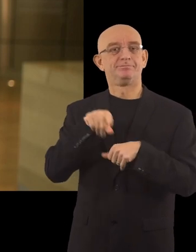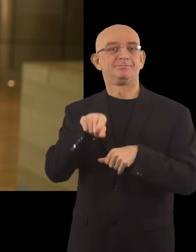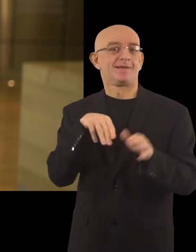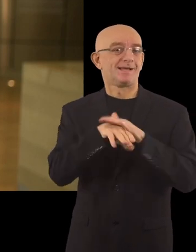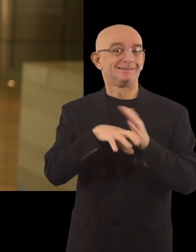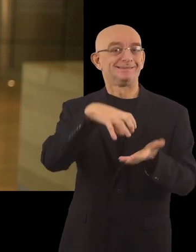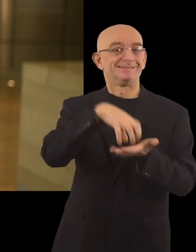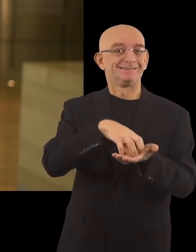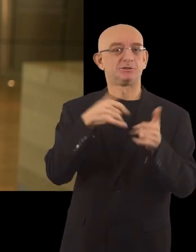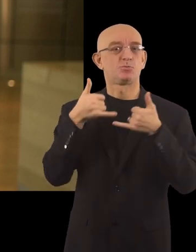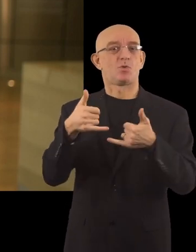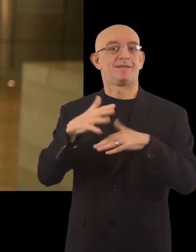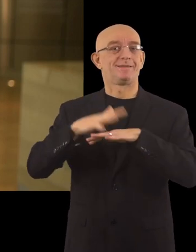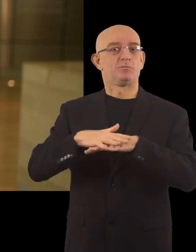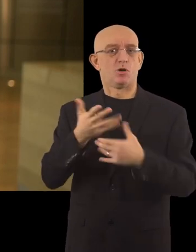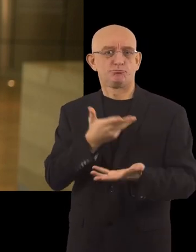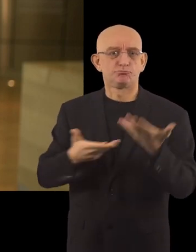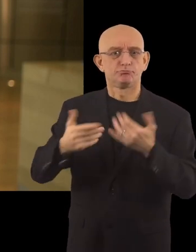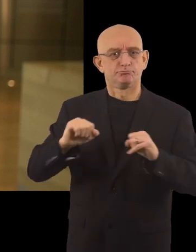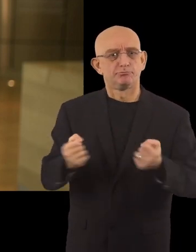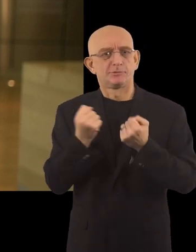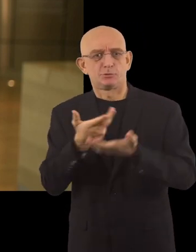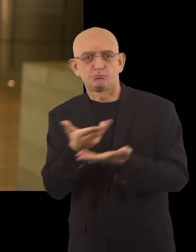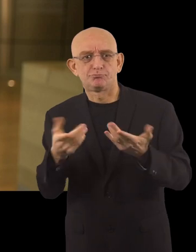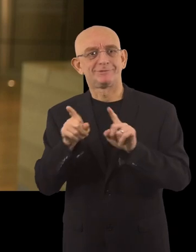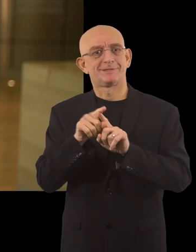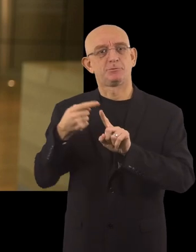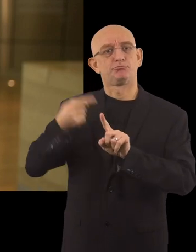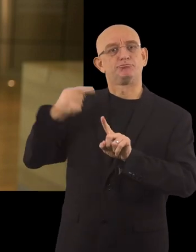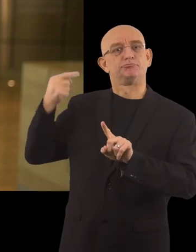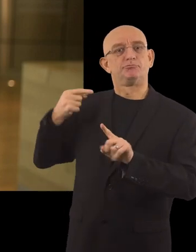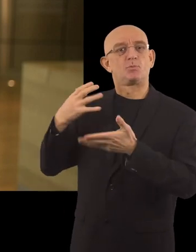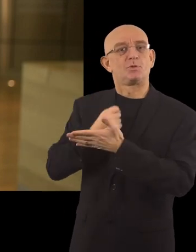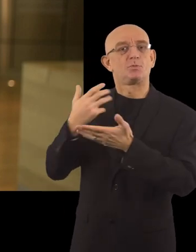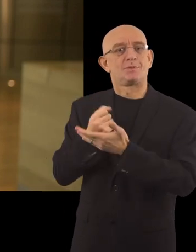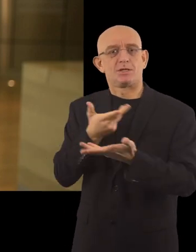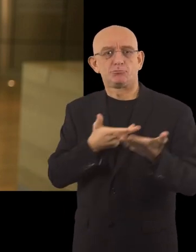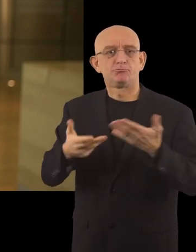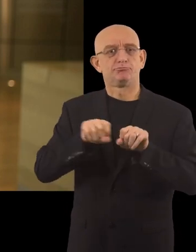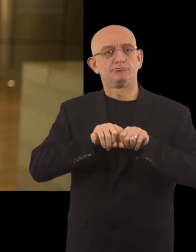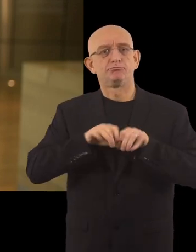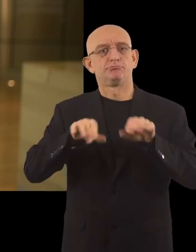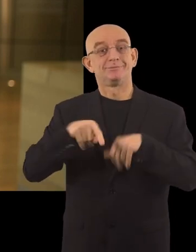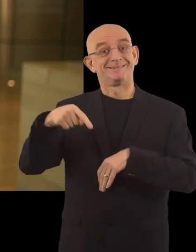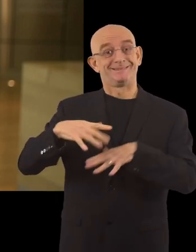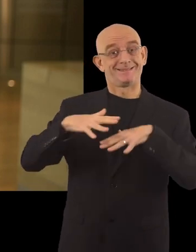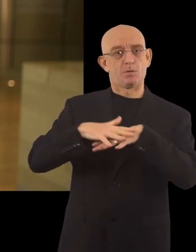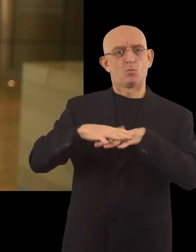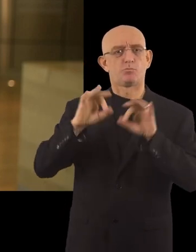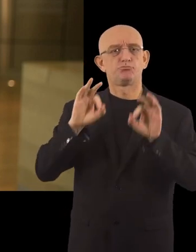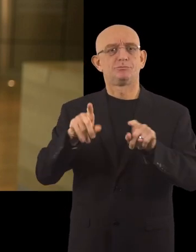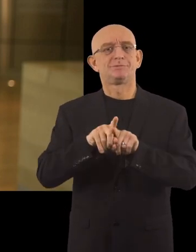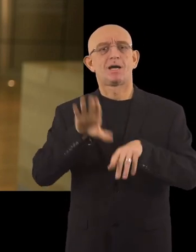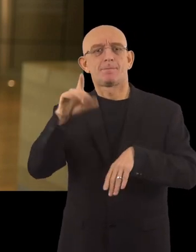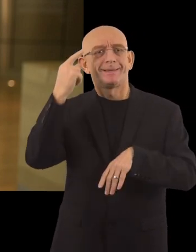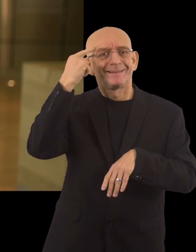the Access City Award Network. I hope to see you as proactive as the previous winners. The network is a good way